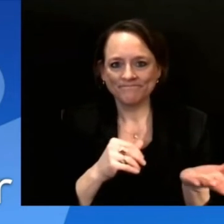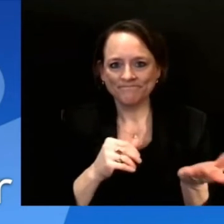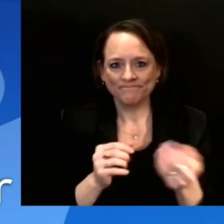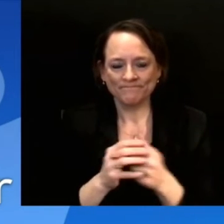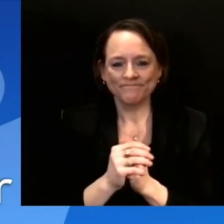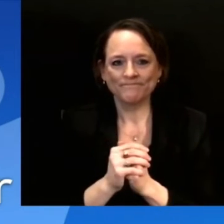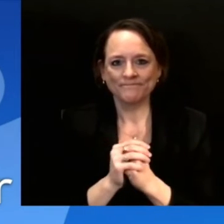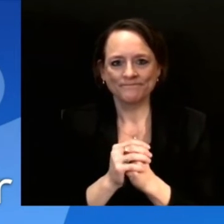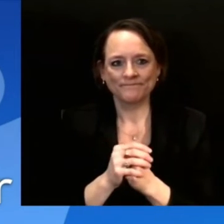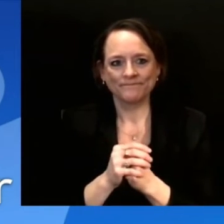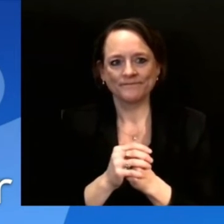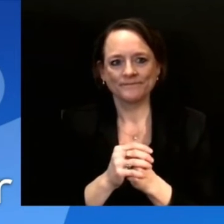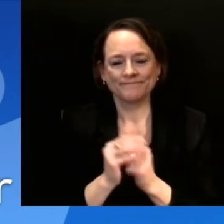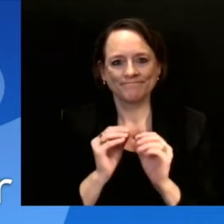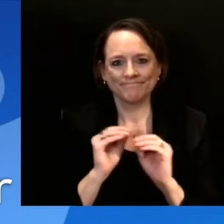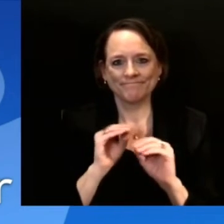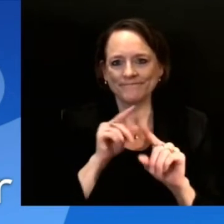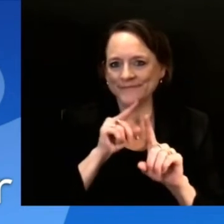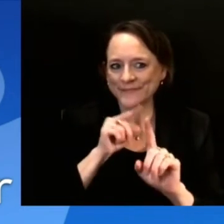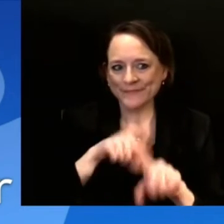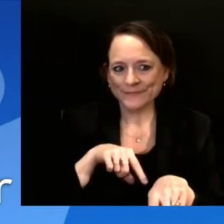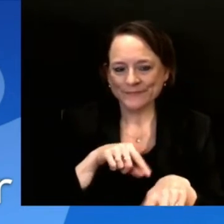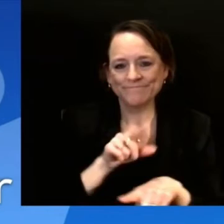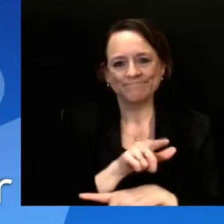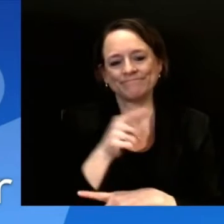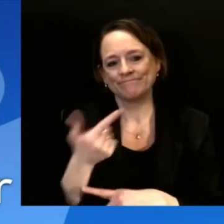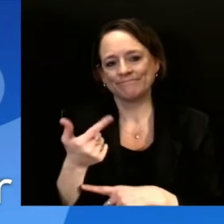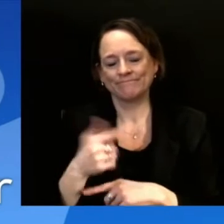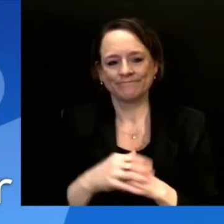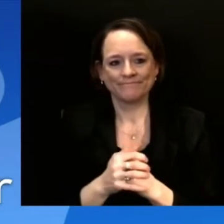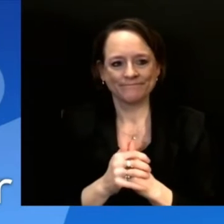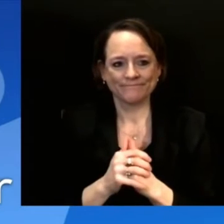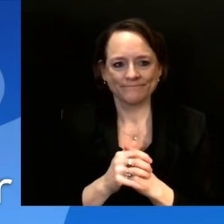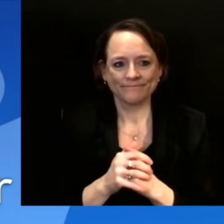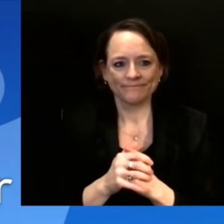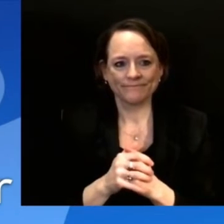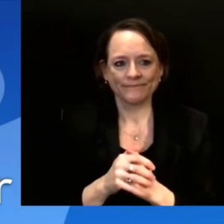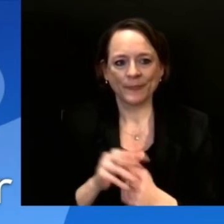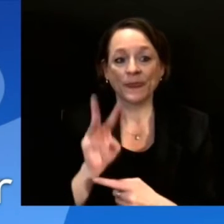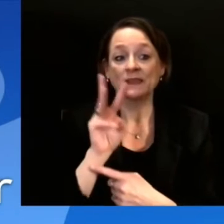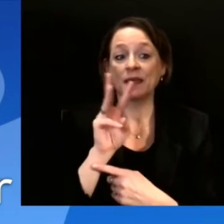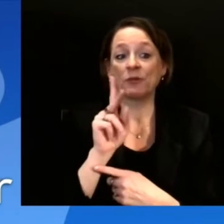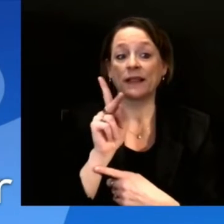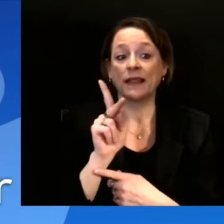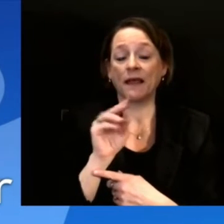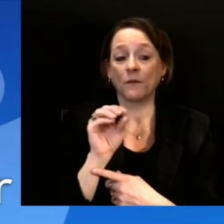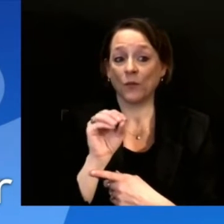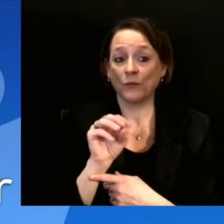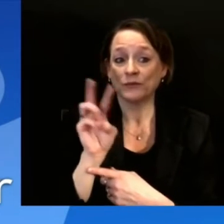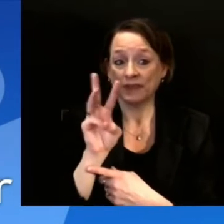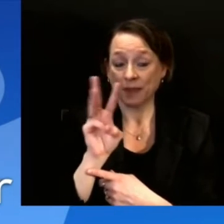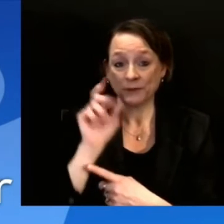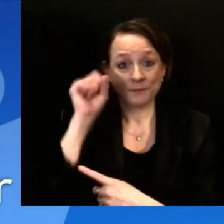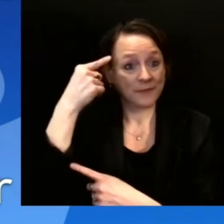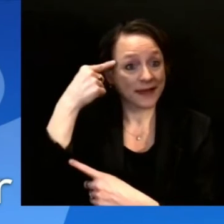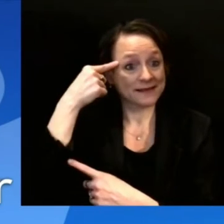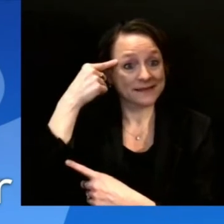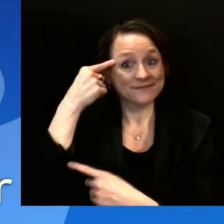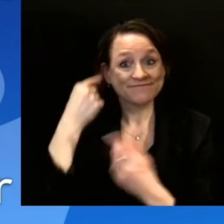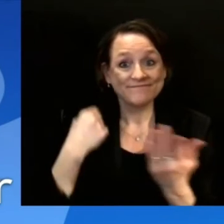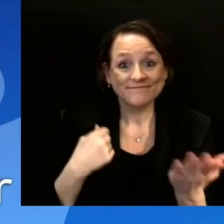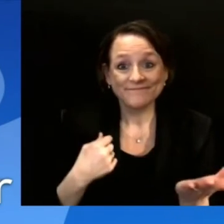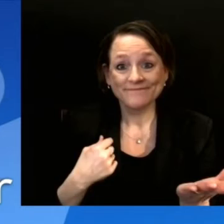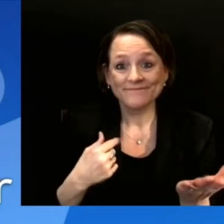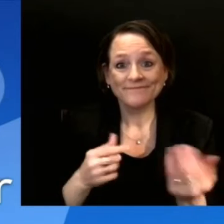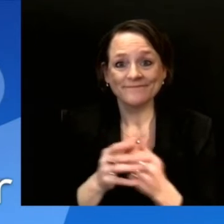All right, let's move on to Rupa Paula, WKOW in Madison. Rupa. Hi,